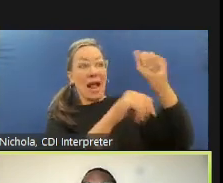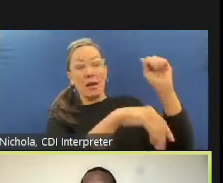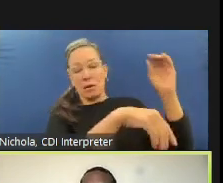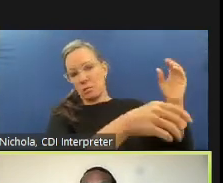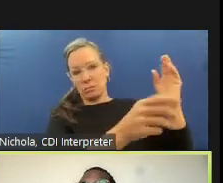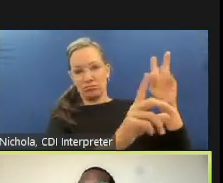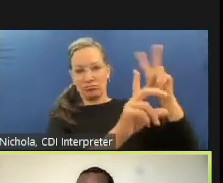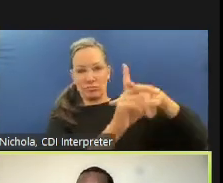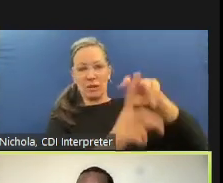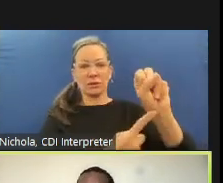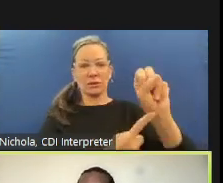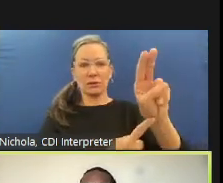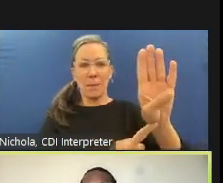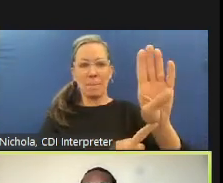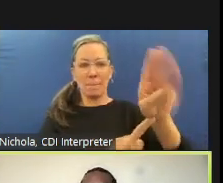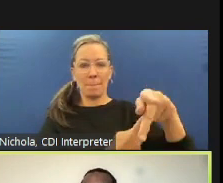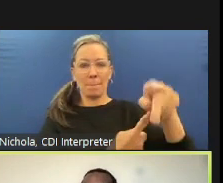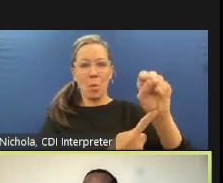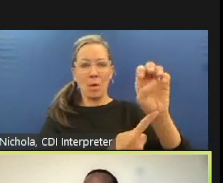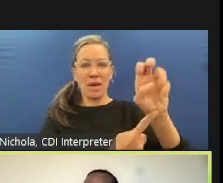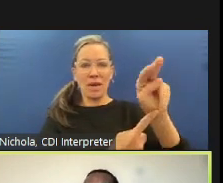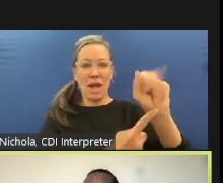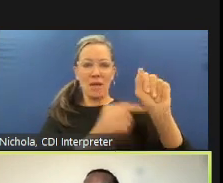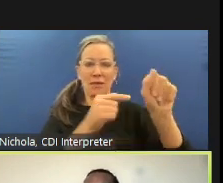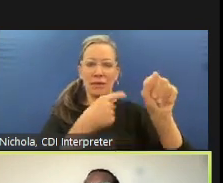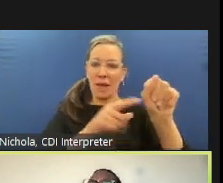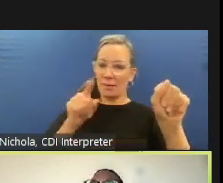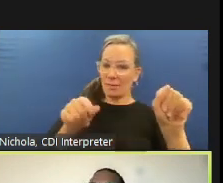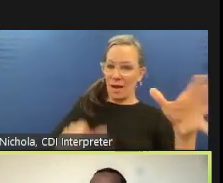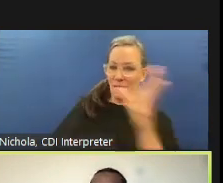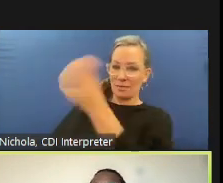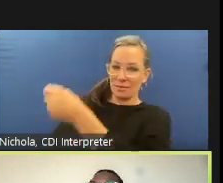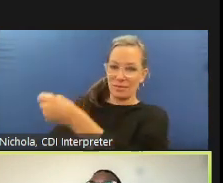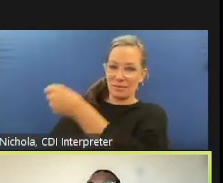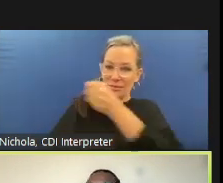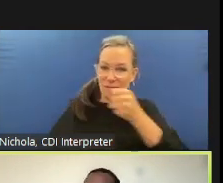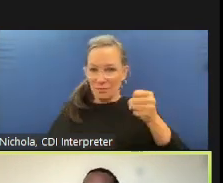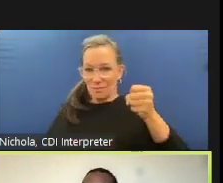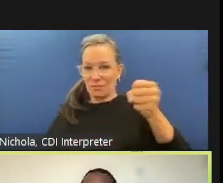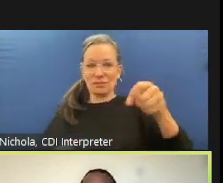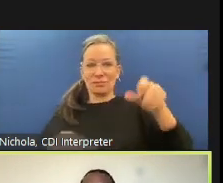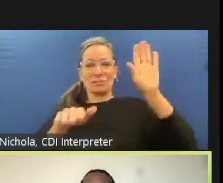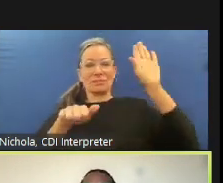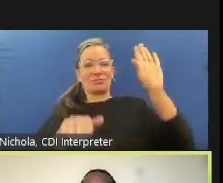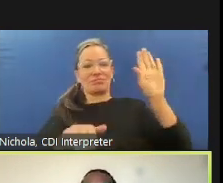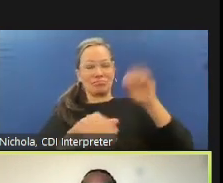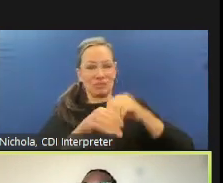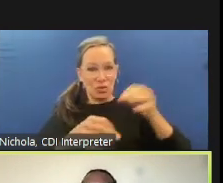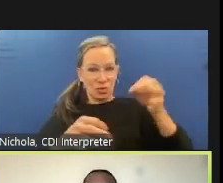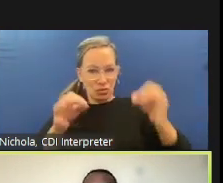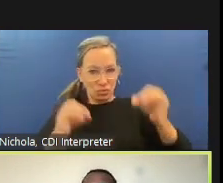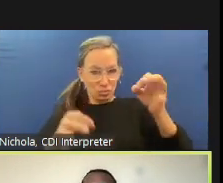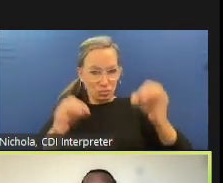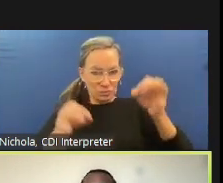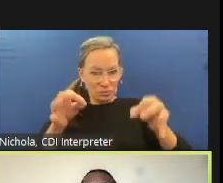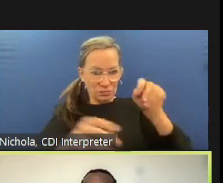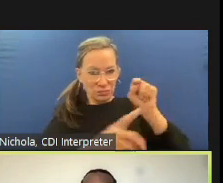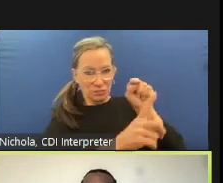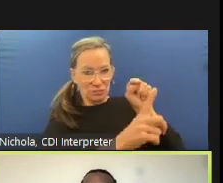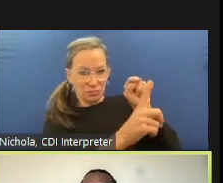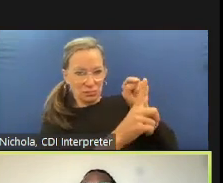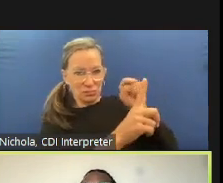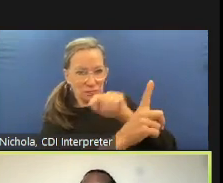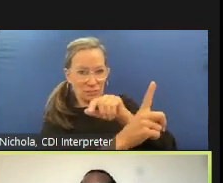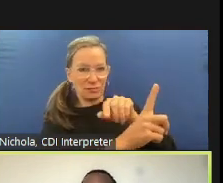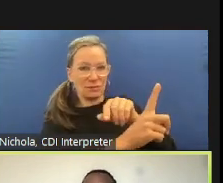subpoena ducis ticum which is a subpoena for documents for materials um whenever it's